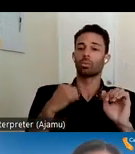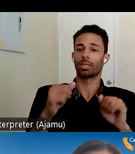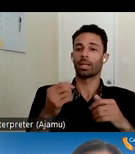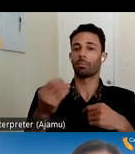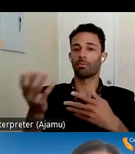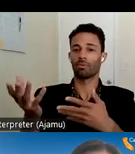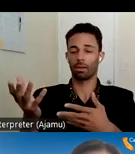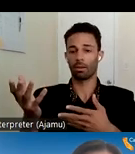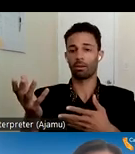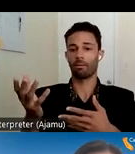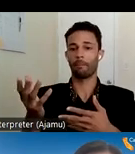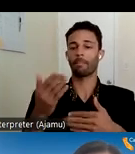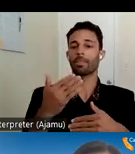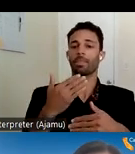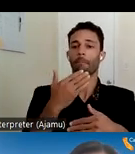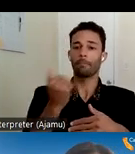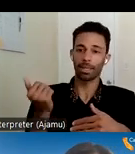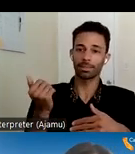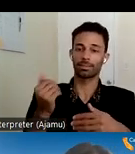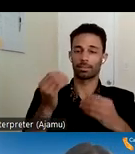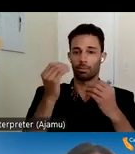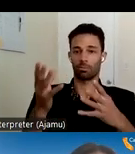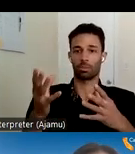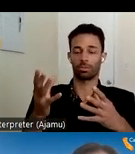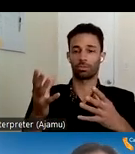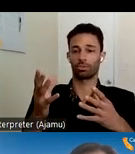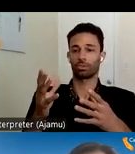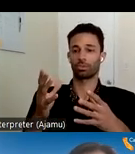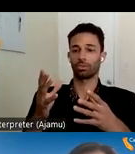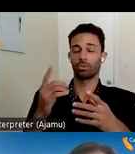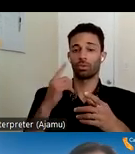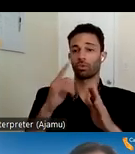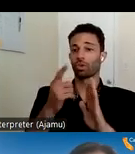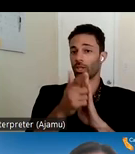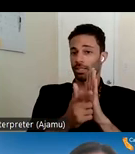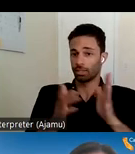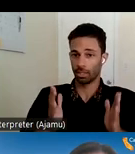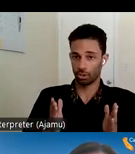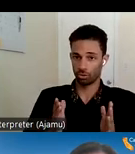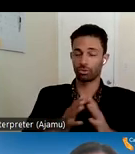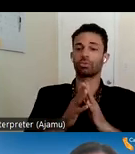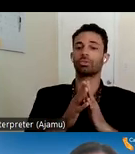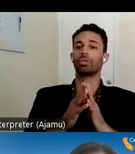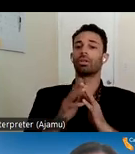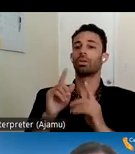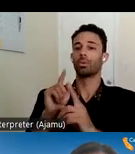the best information of to legislators um to